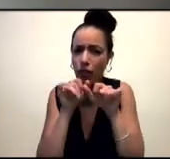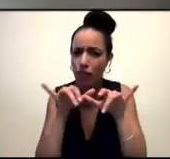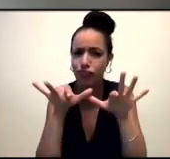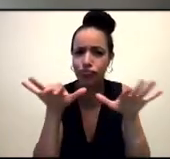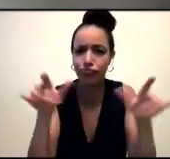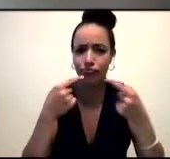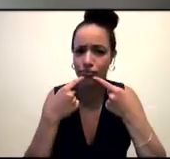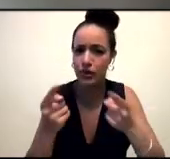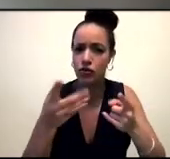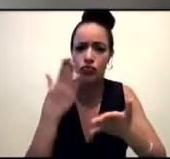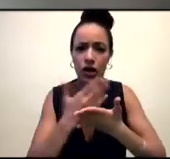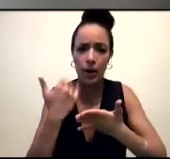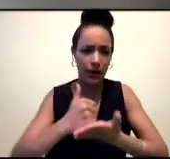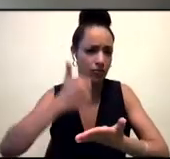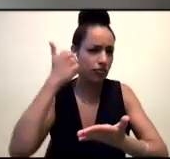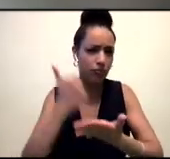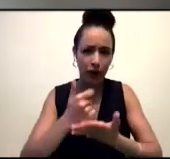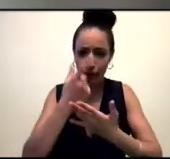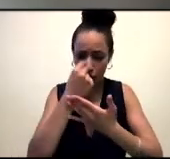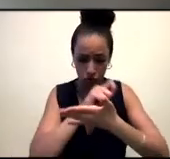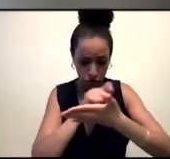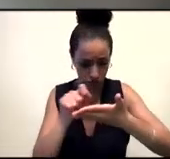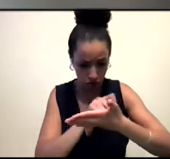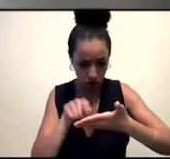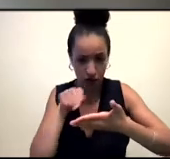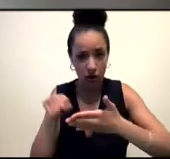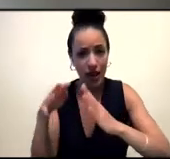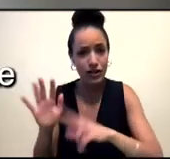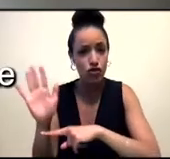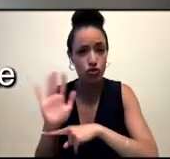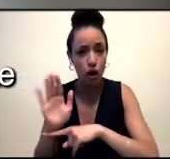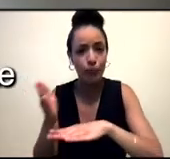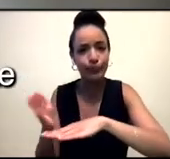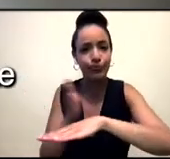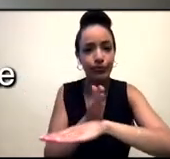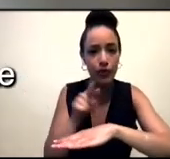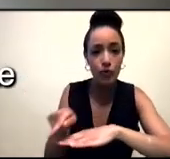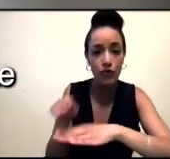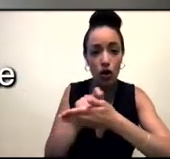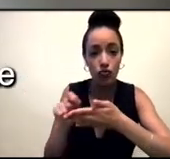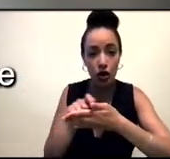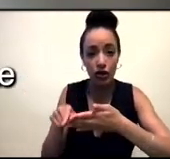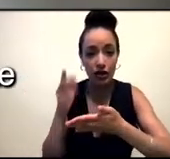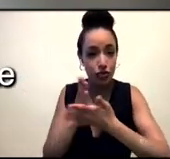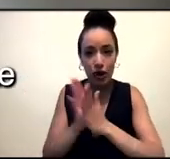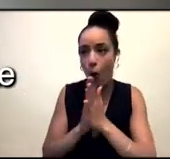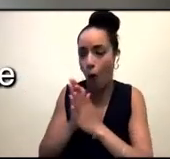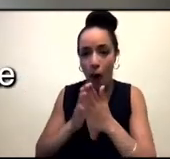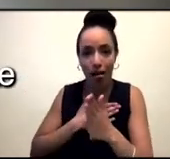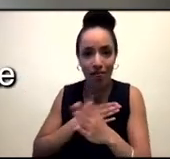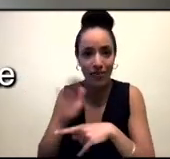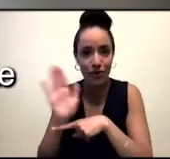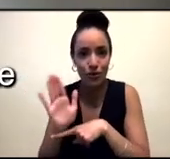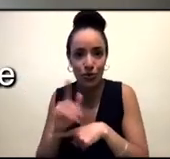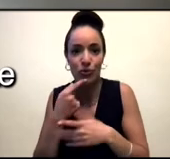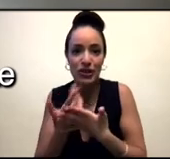amazing to be able to write for that show. So before I wrote for it, I was actually a fan of it, so I was like, you know, it's like primetime